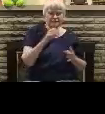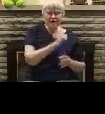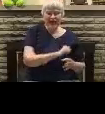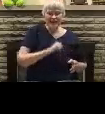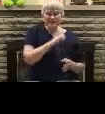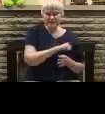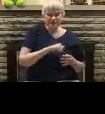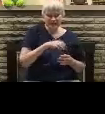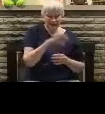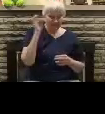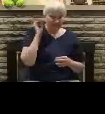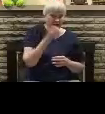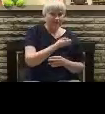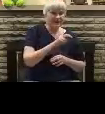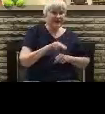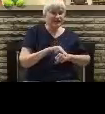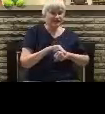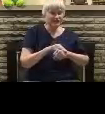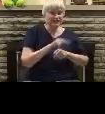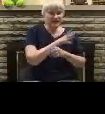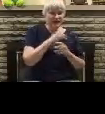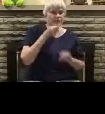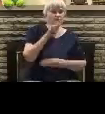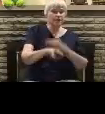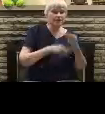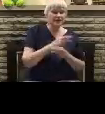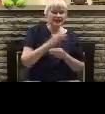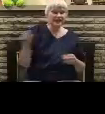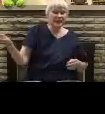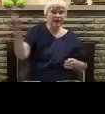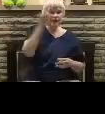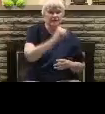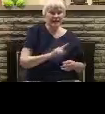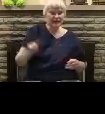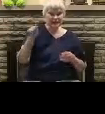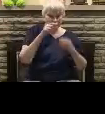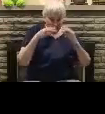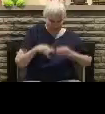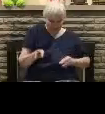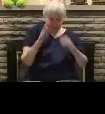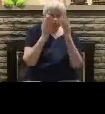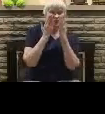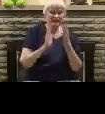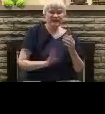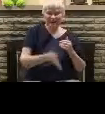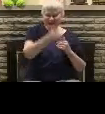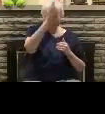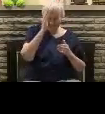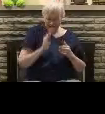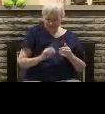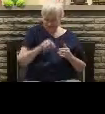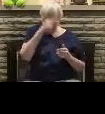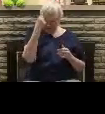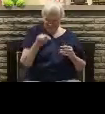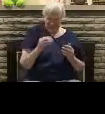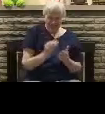over churches. And our nation and the world. That's the only cure. But thank God